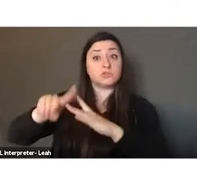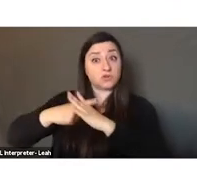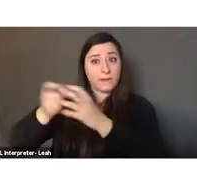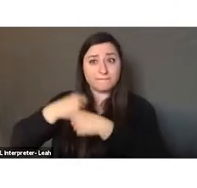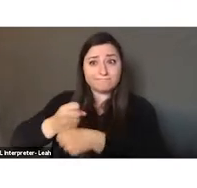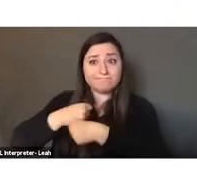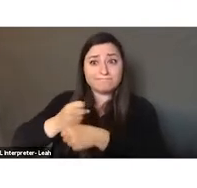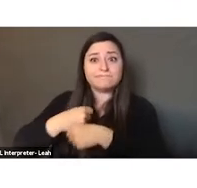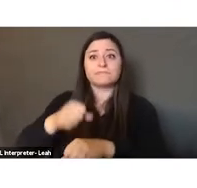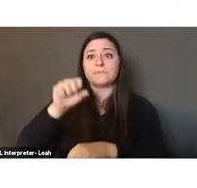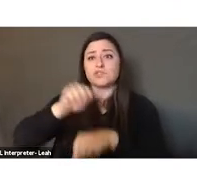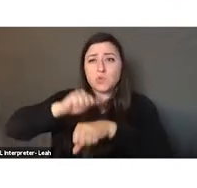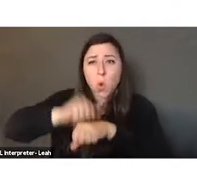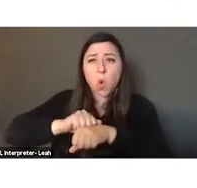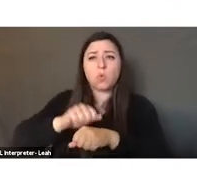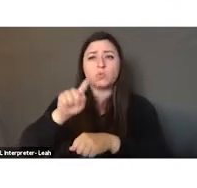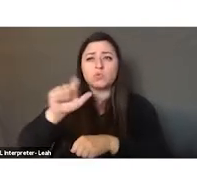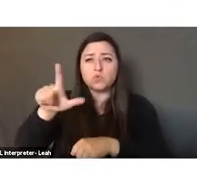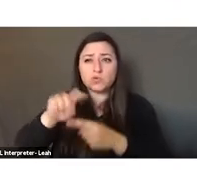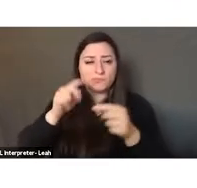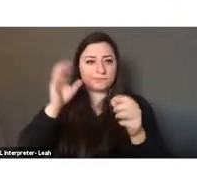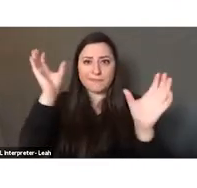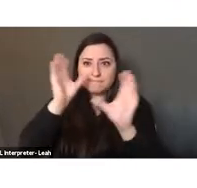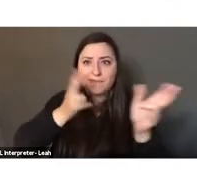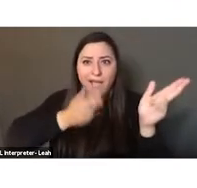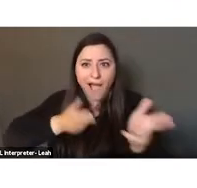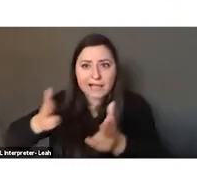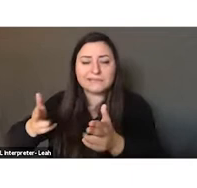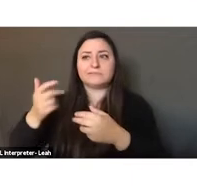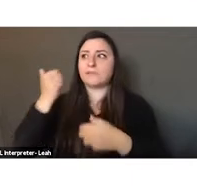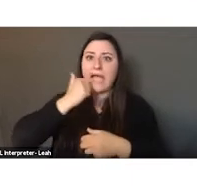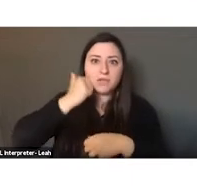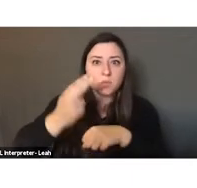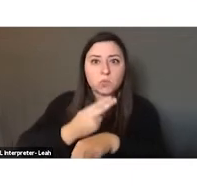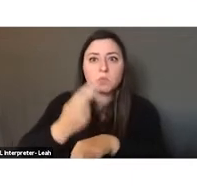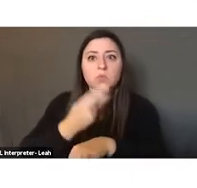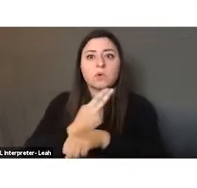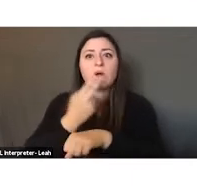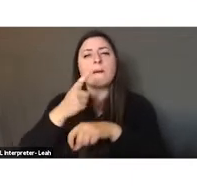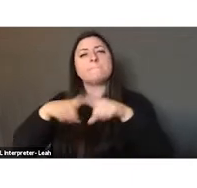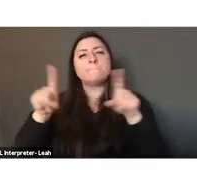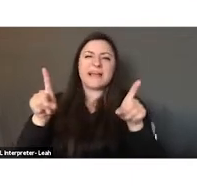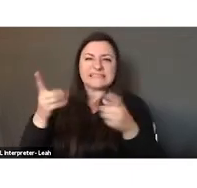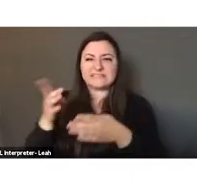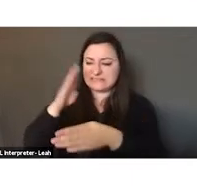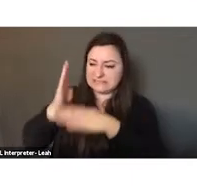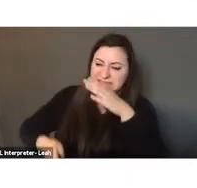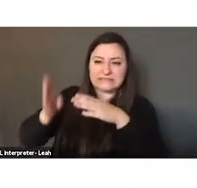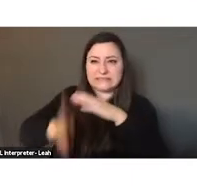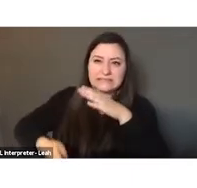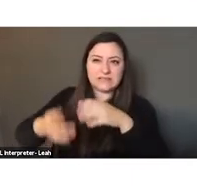tools to hunt and to use in their daily lives. But in a way, they were roughly cutting the stones.